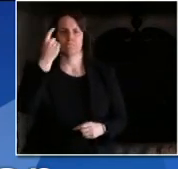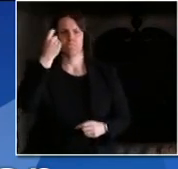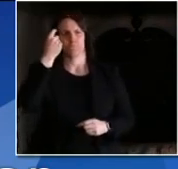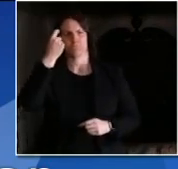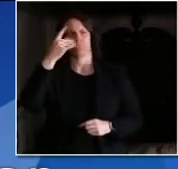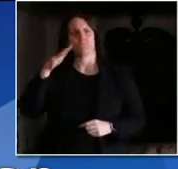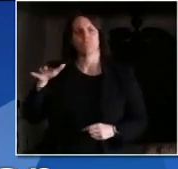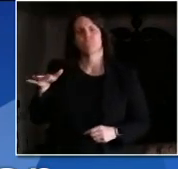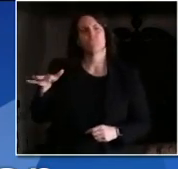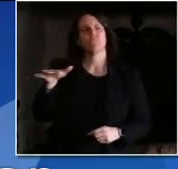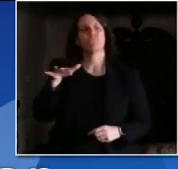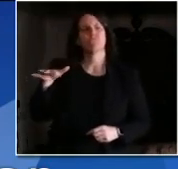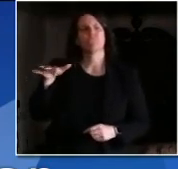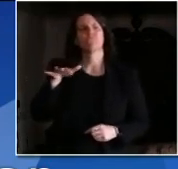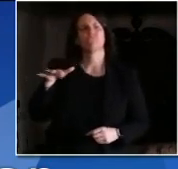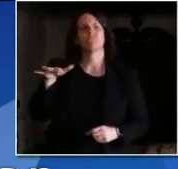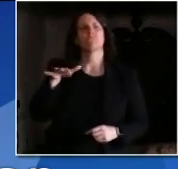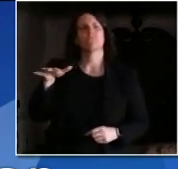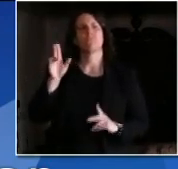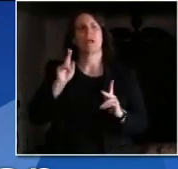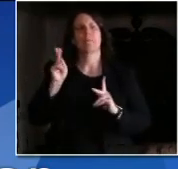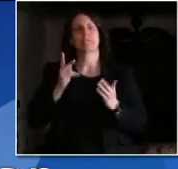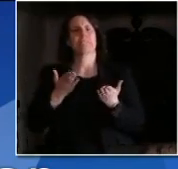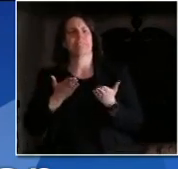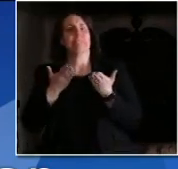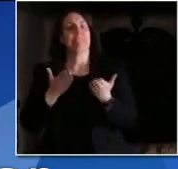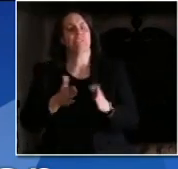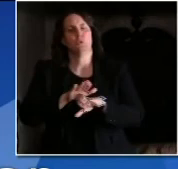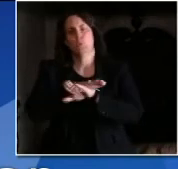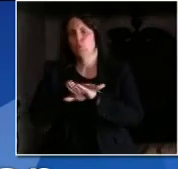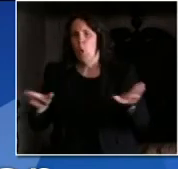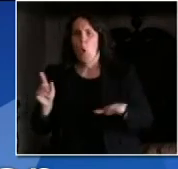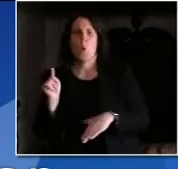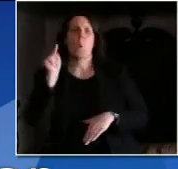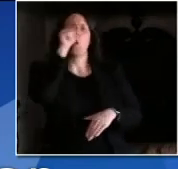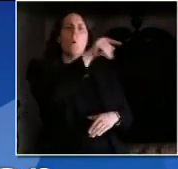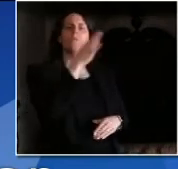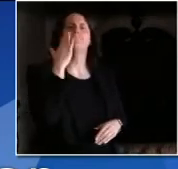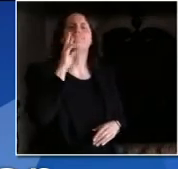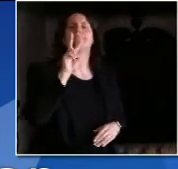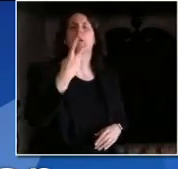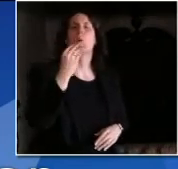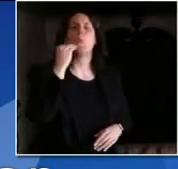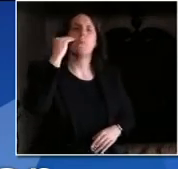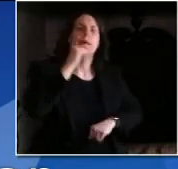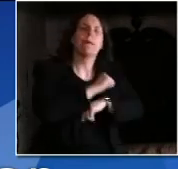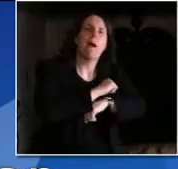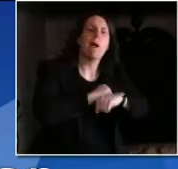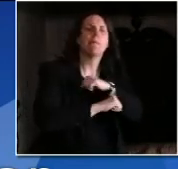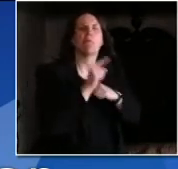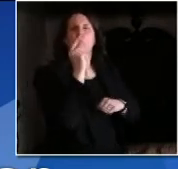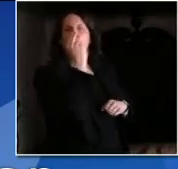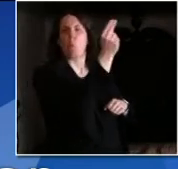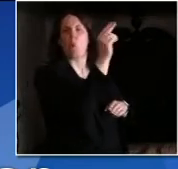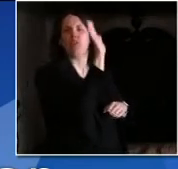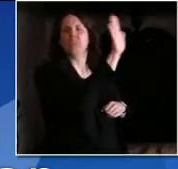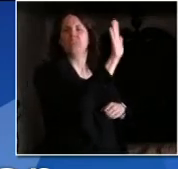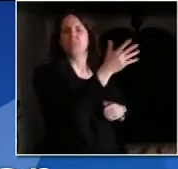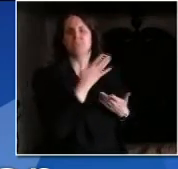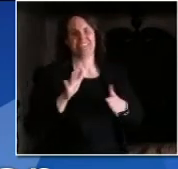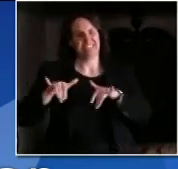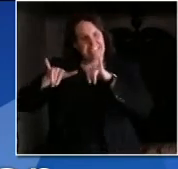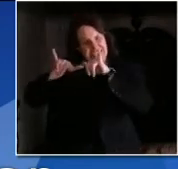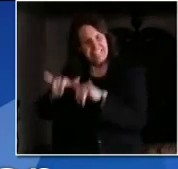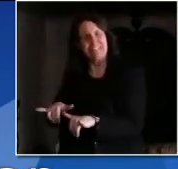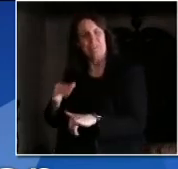travel to cabins or second homes that's of particular interest to us here in the north woods is that a problem that you've been seeing